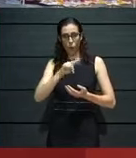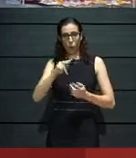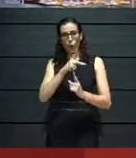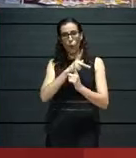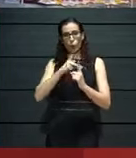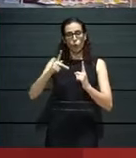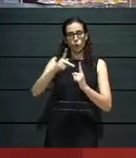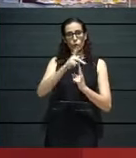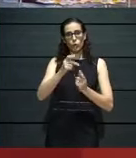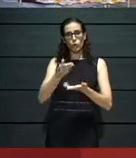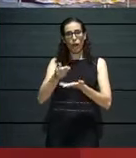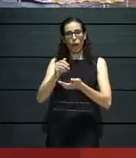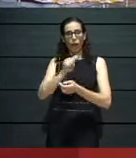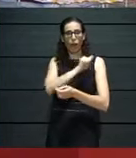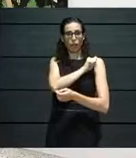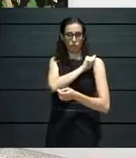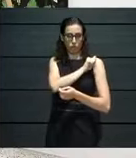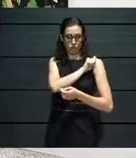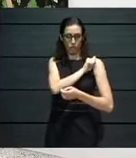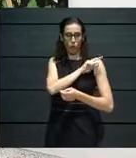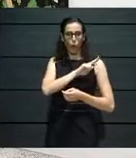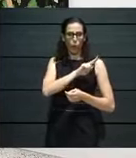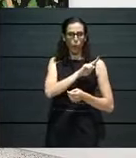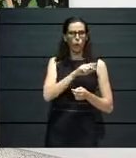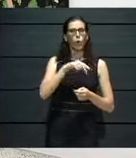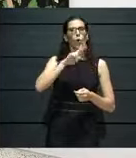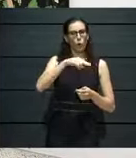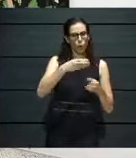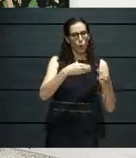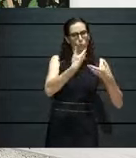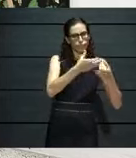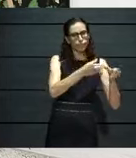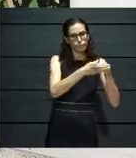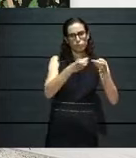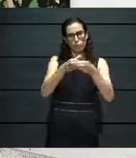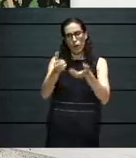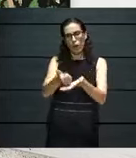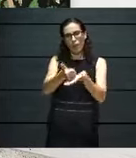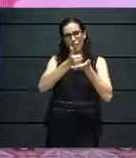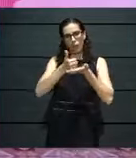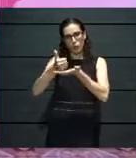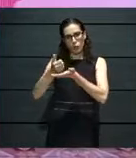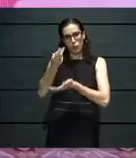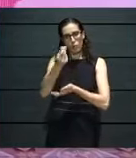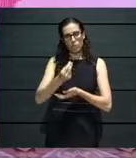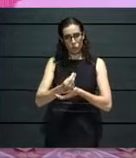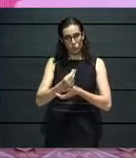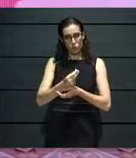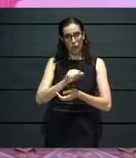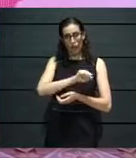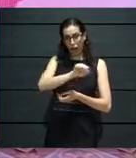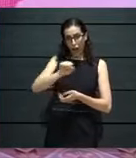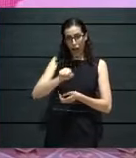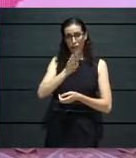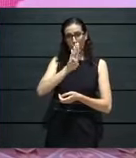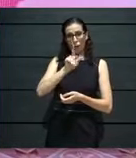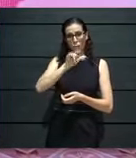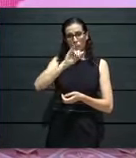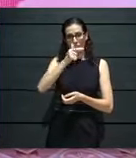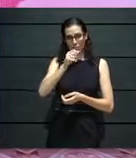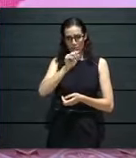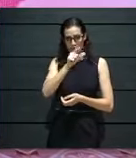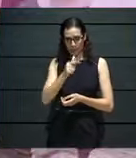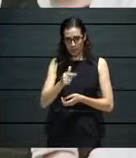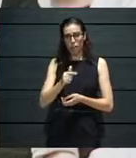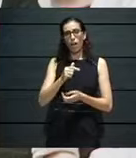together with various others, various other stakeholders and patrons, Blitz is able to continue to be privative